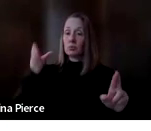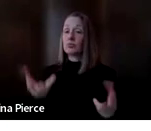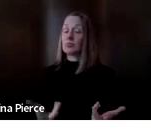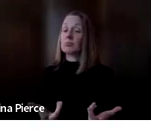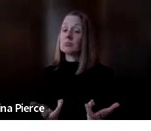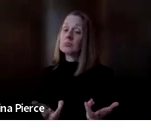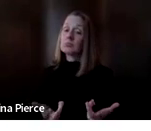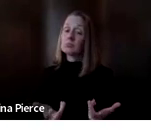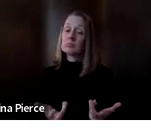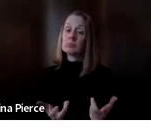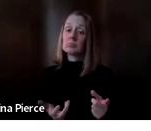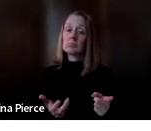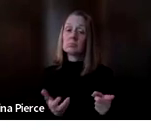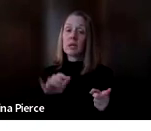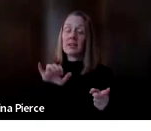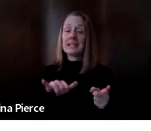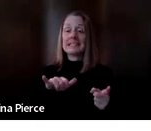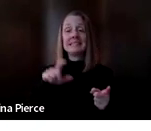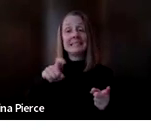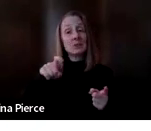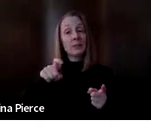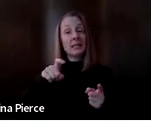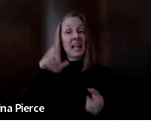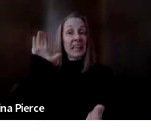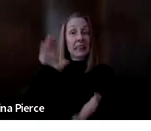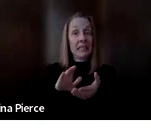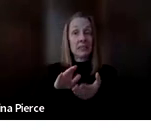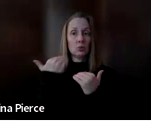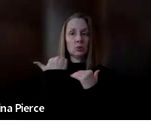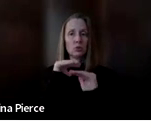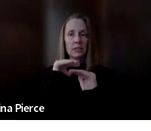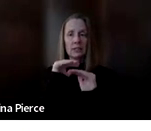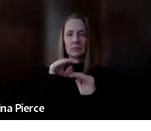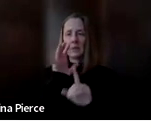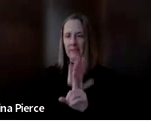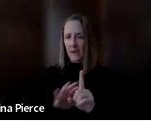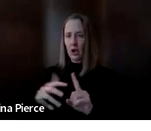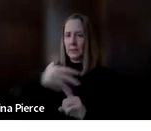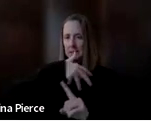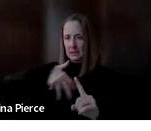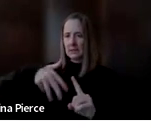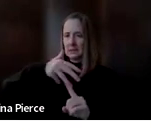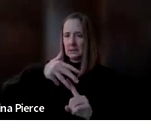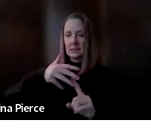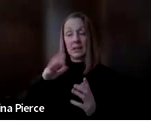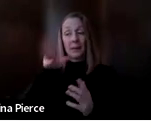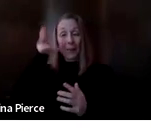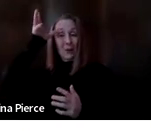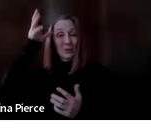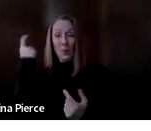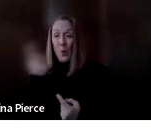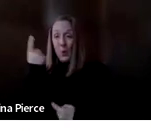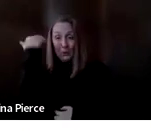And that needs to be in the least restrictive environment. Families don't know these pieces and students don't always know how to self advocate for these pieces.